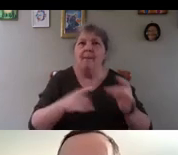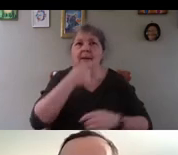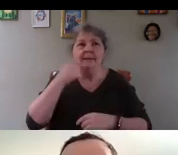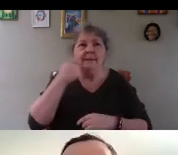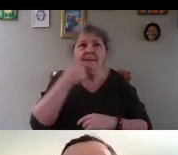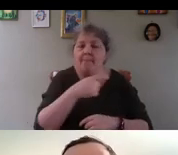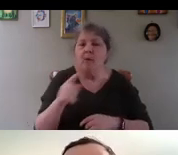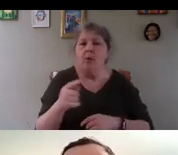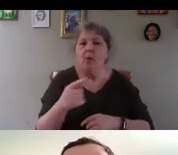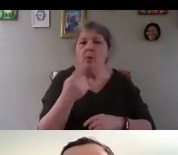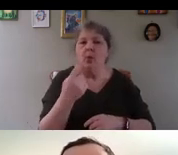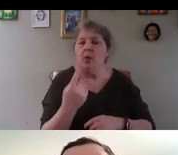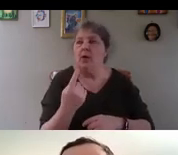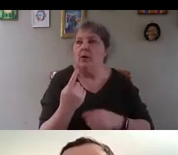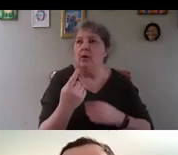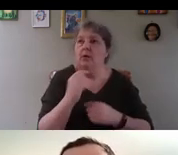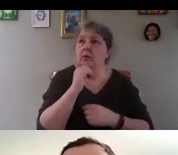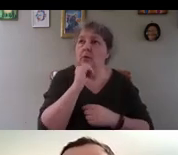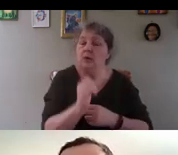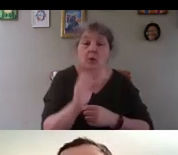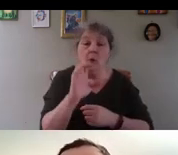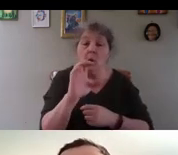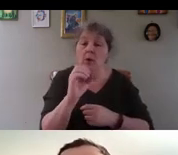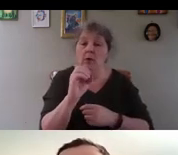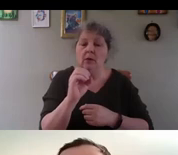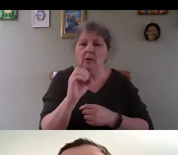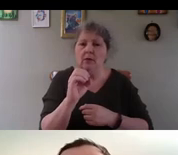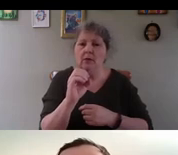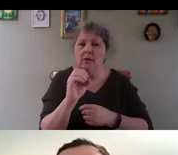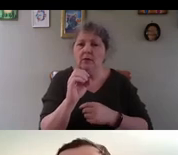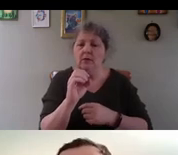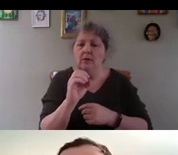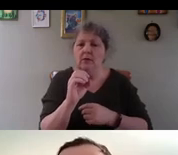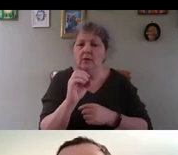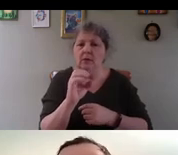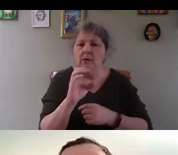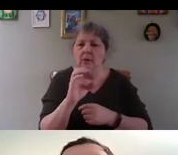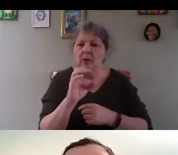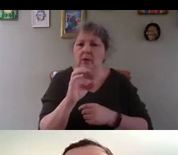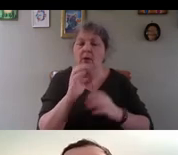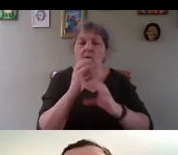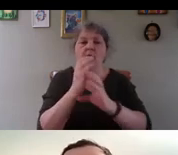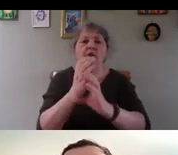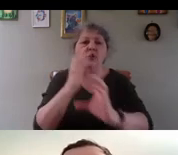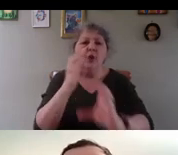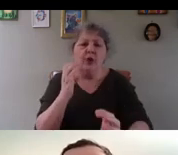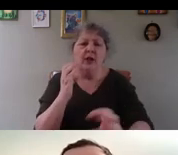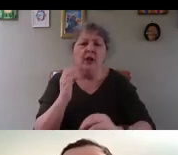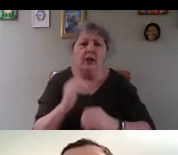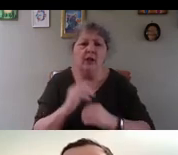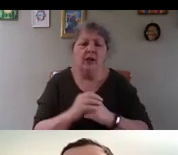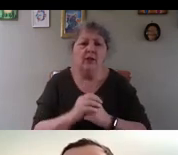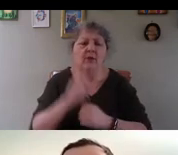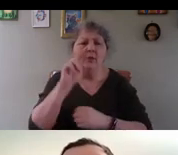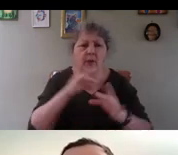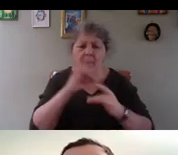with no cable, heating cable. So, I'm going to explain that, but there is some heat inside. You could make something